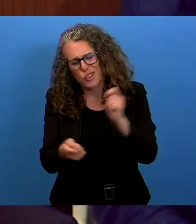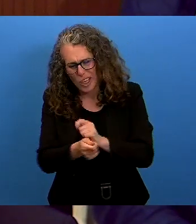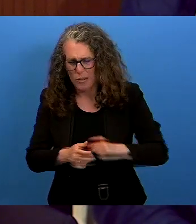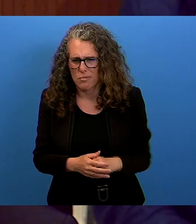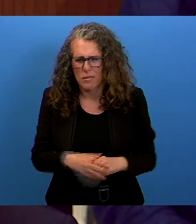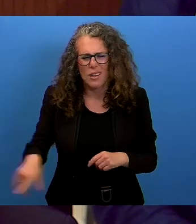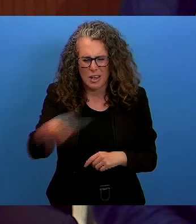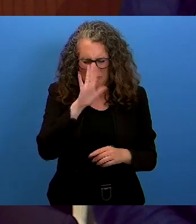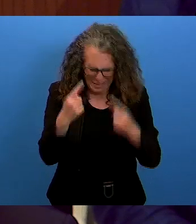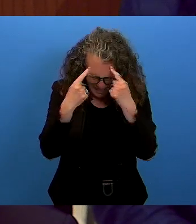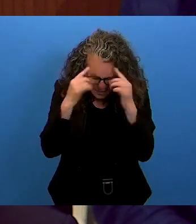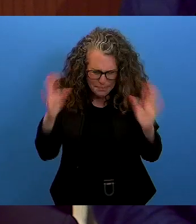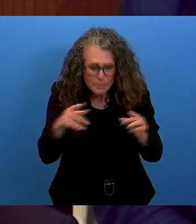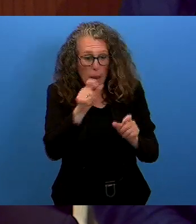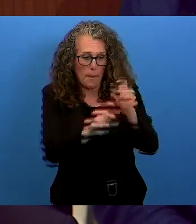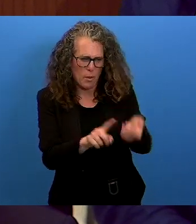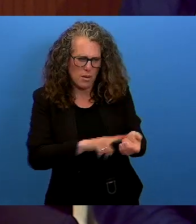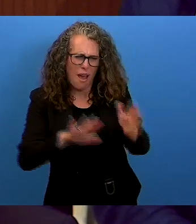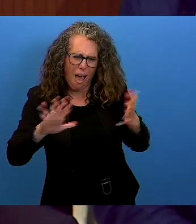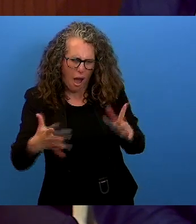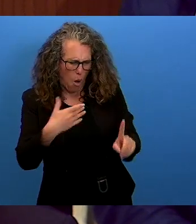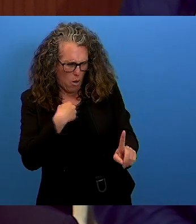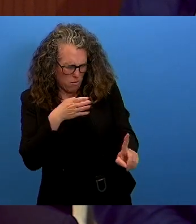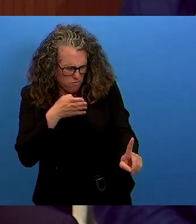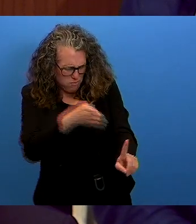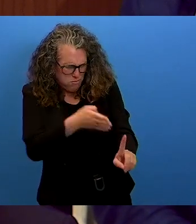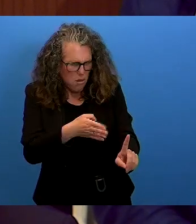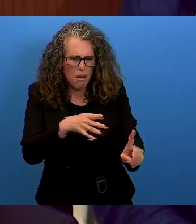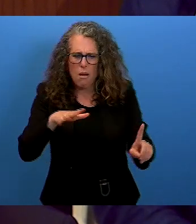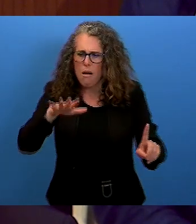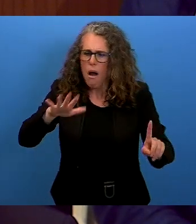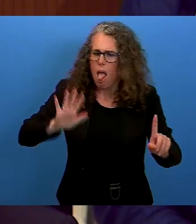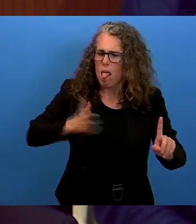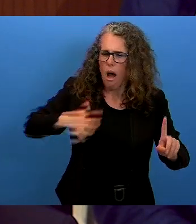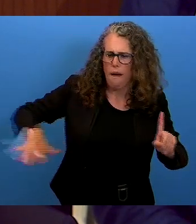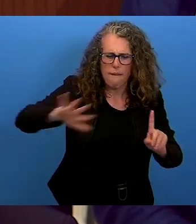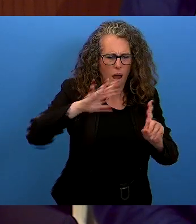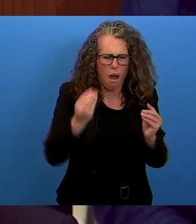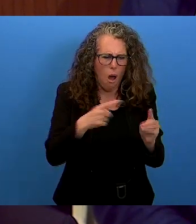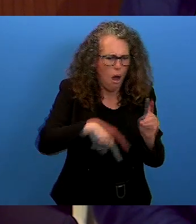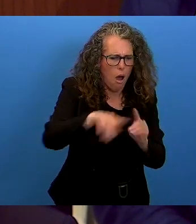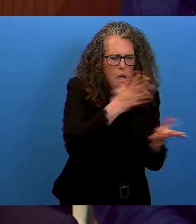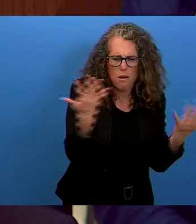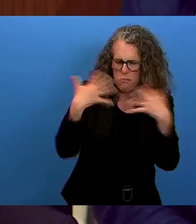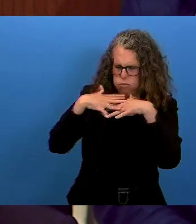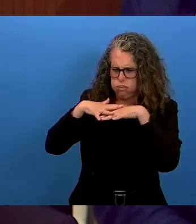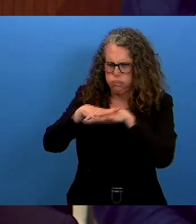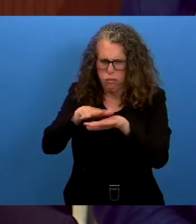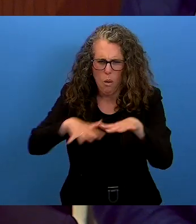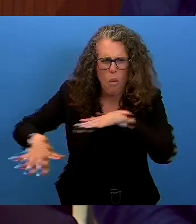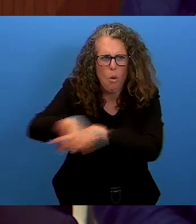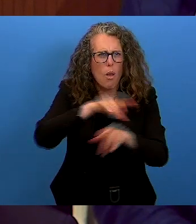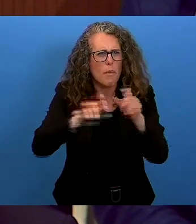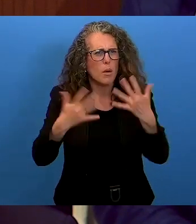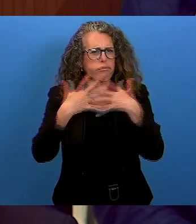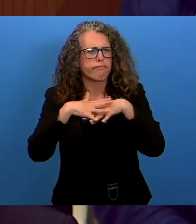of how indigenous peoples are recognized and incorporated in the fabric of the state alongside all other people, and